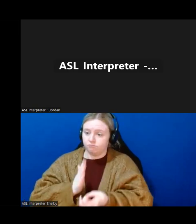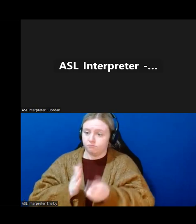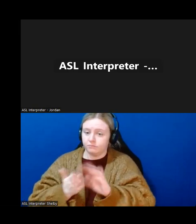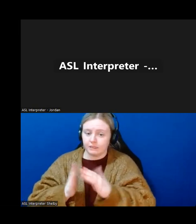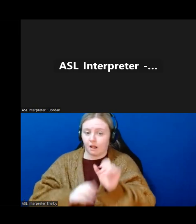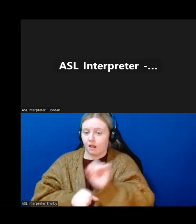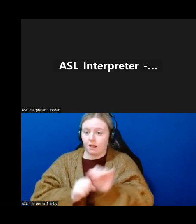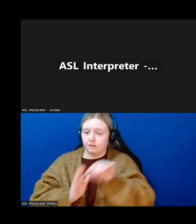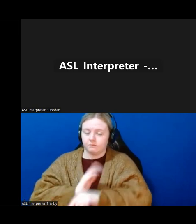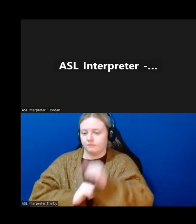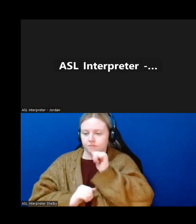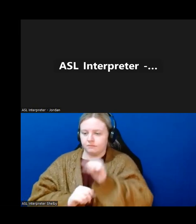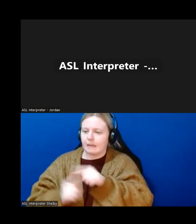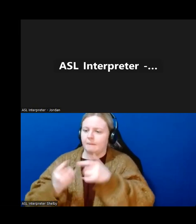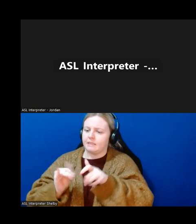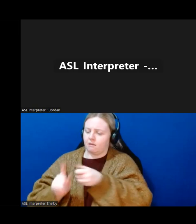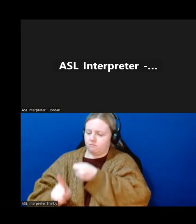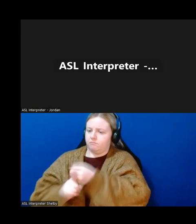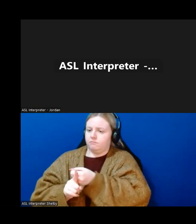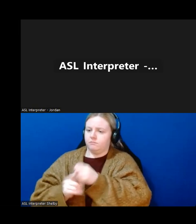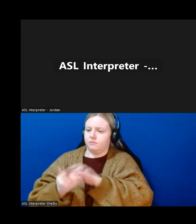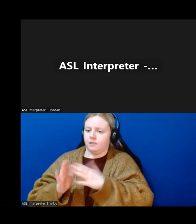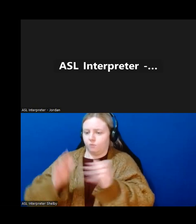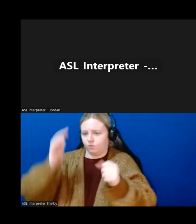having a direct impact in those communities for sure.